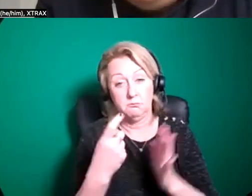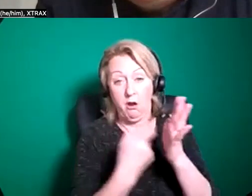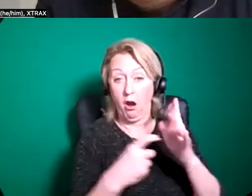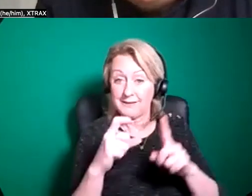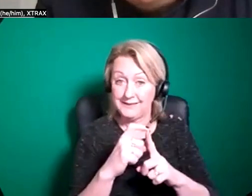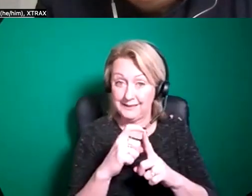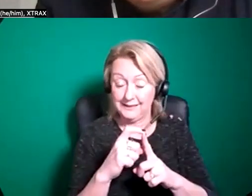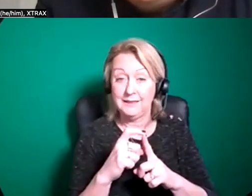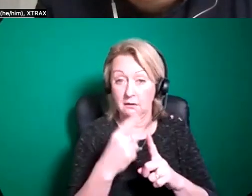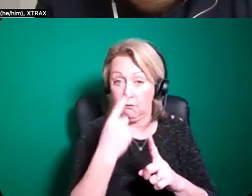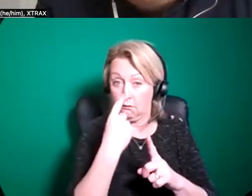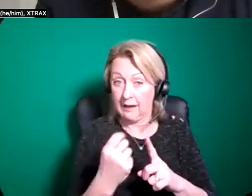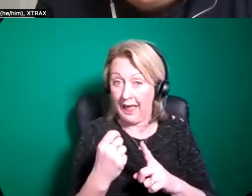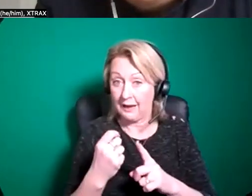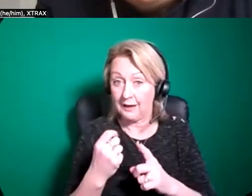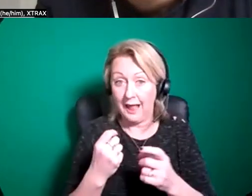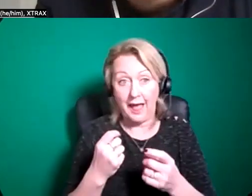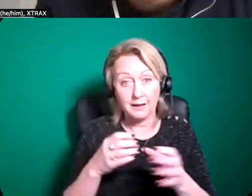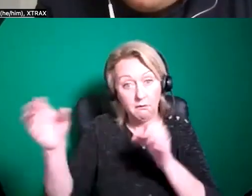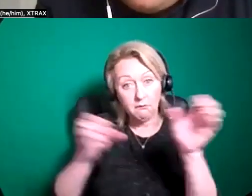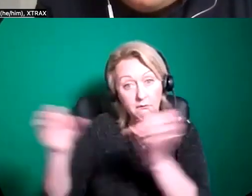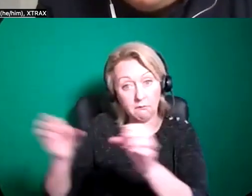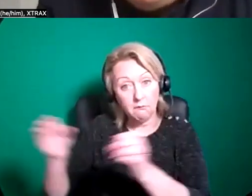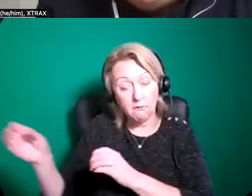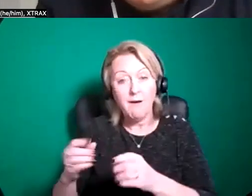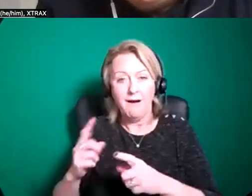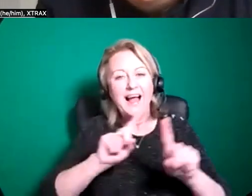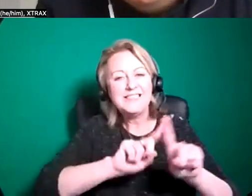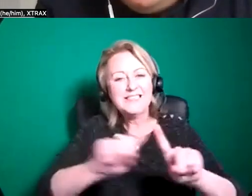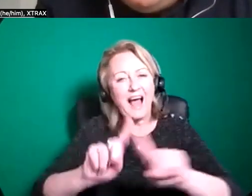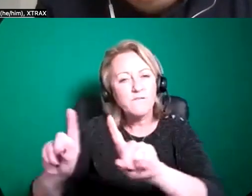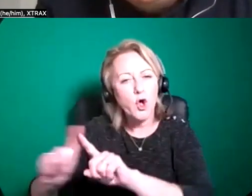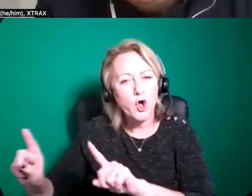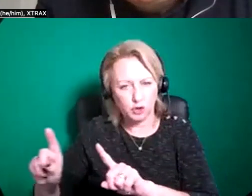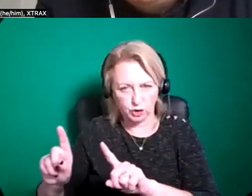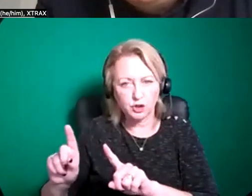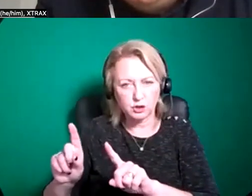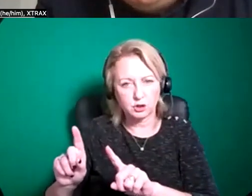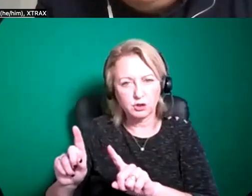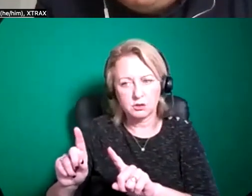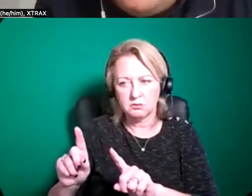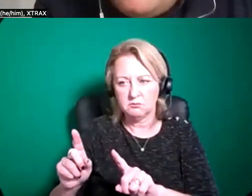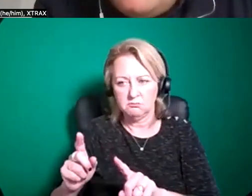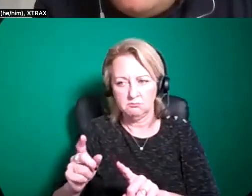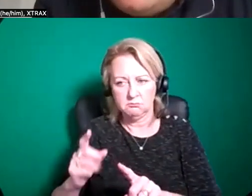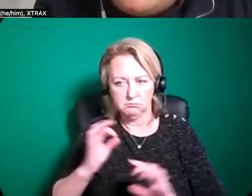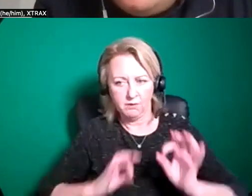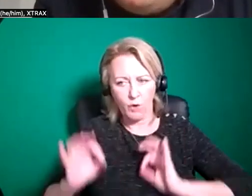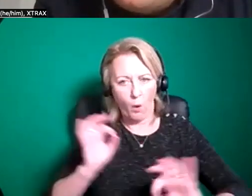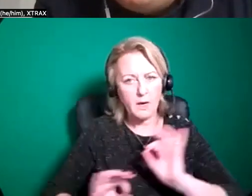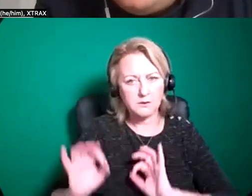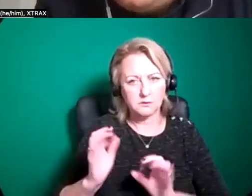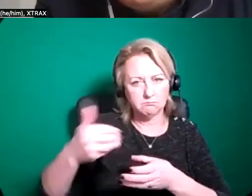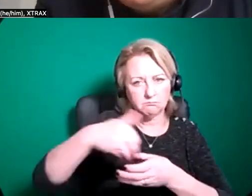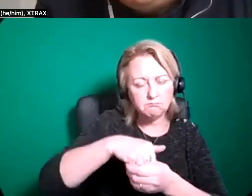to dedicate to attracting a more diverse mix of performers from the project i'm not sure if uh is the